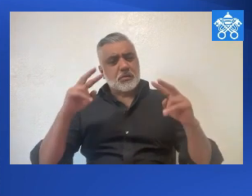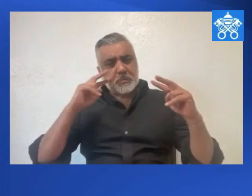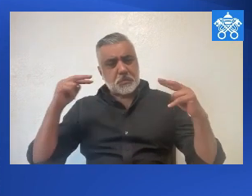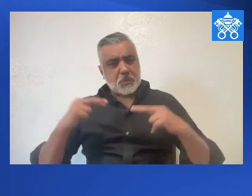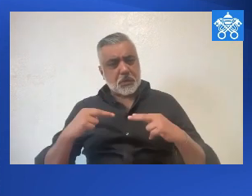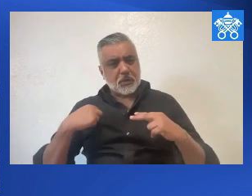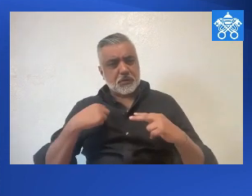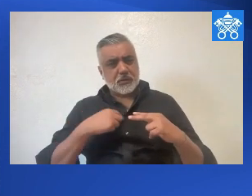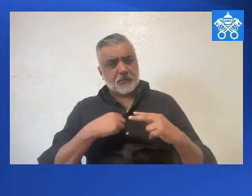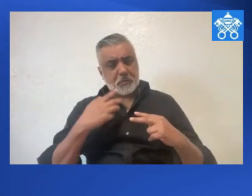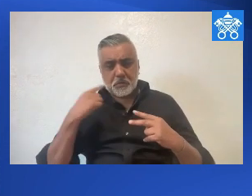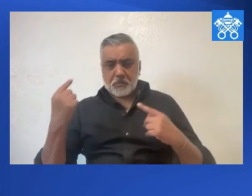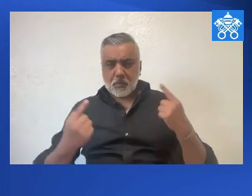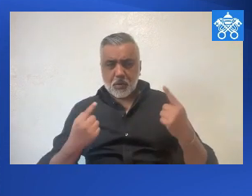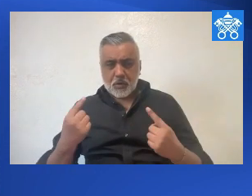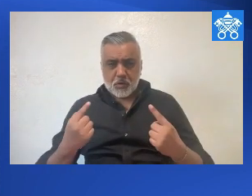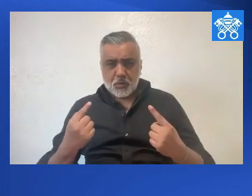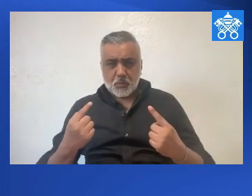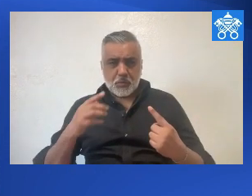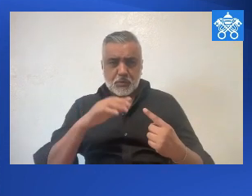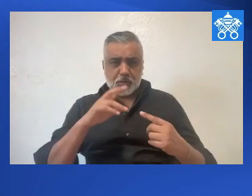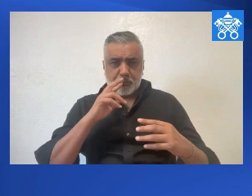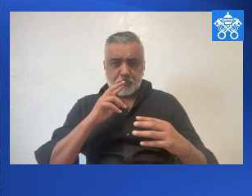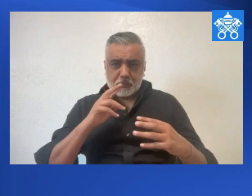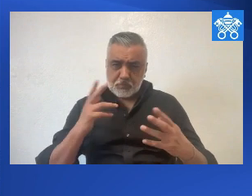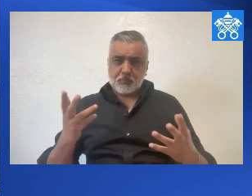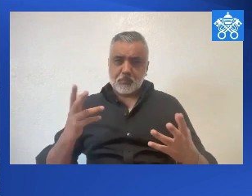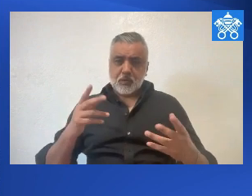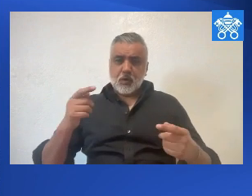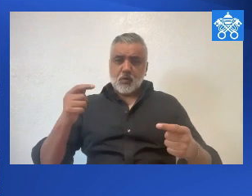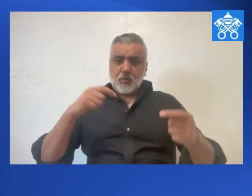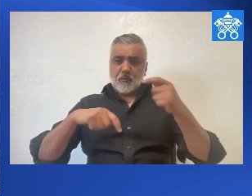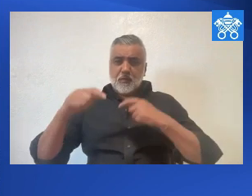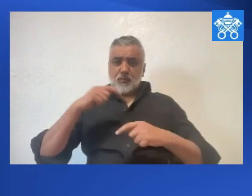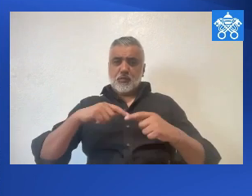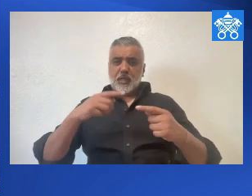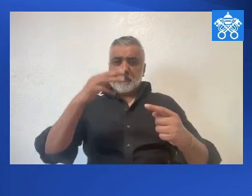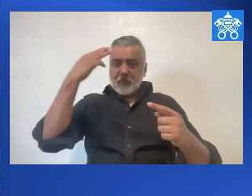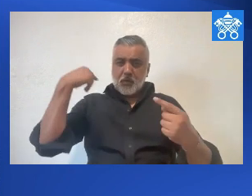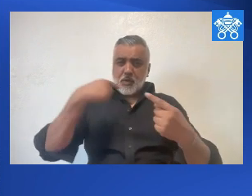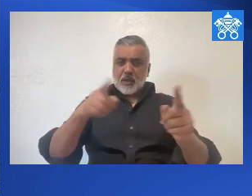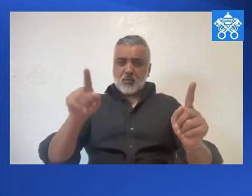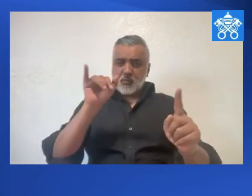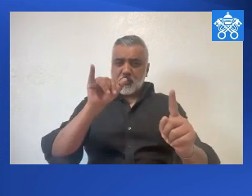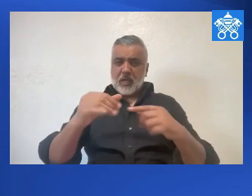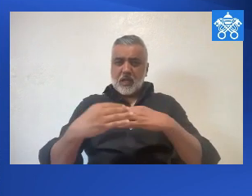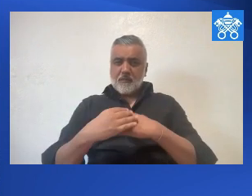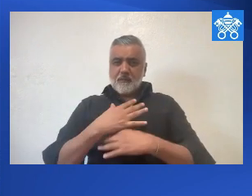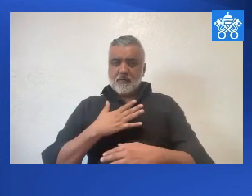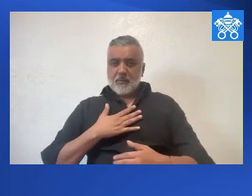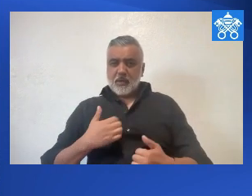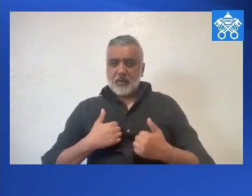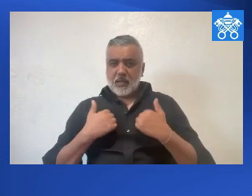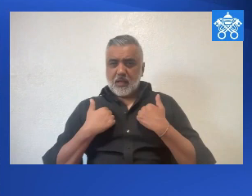So let's look at ourselves. We might wonder, will this prophetic reversal announced by Mary affect my life?